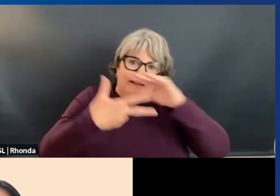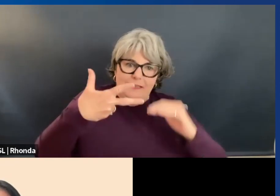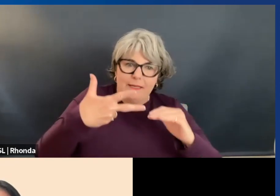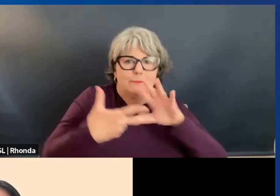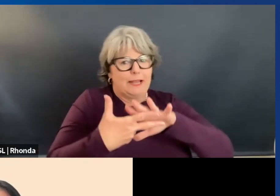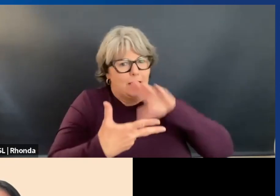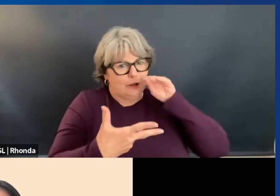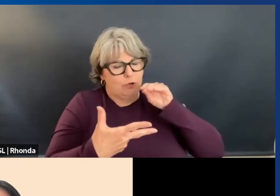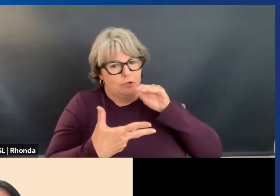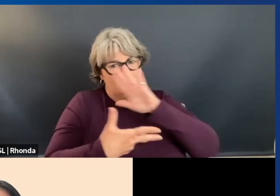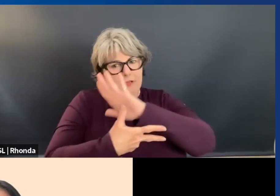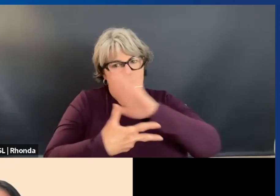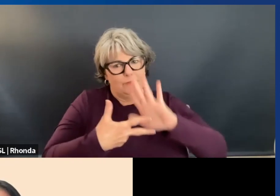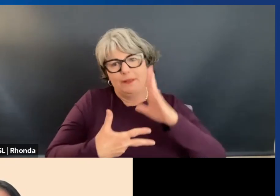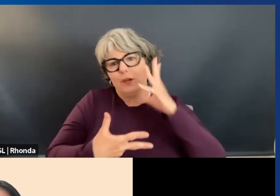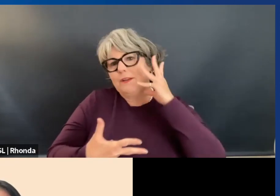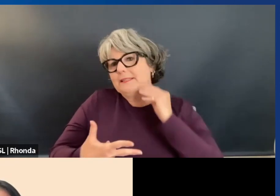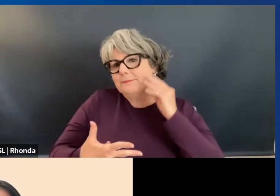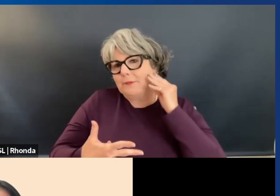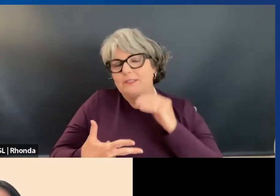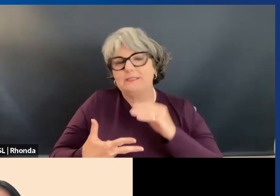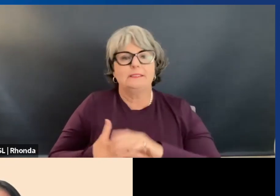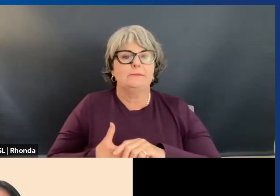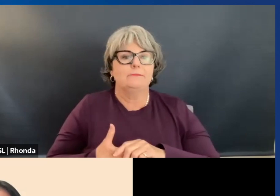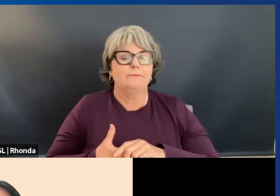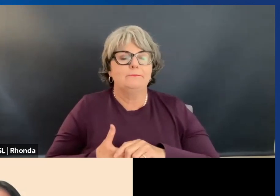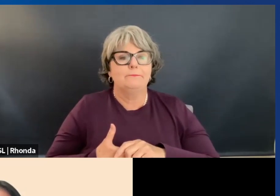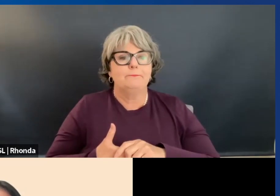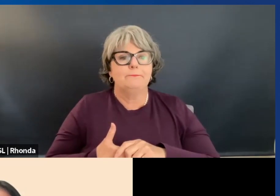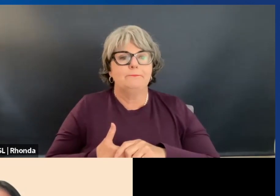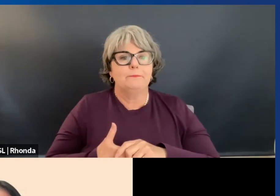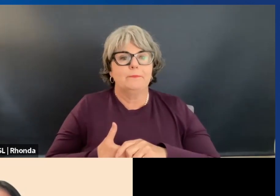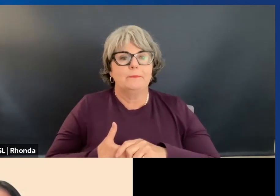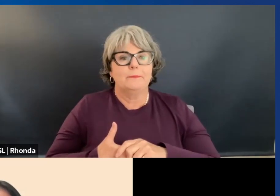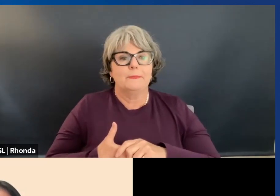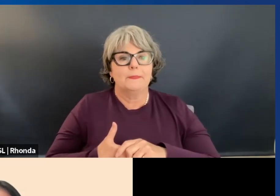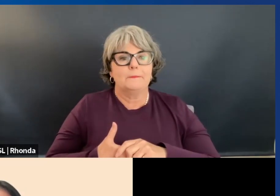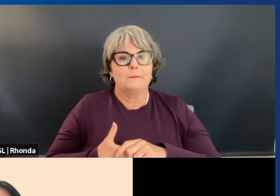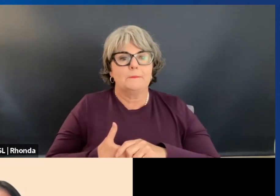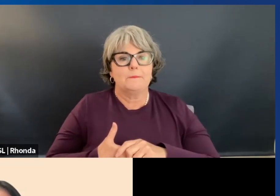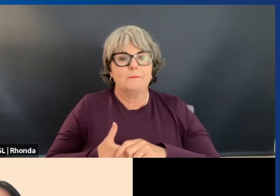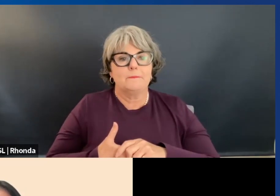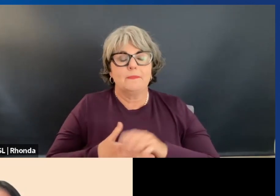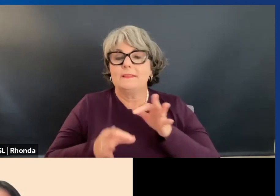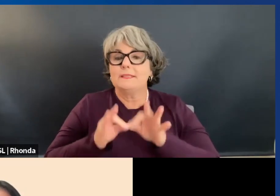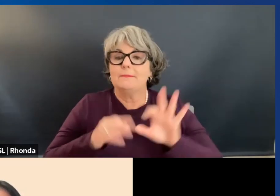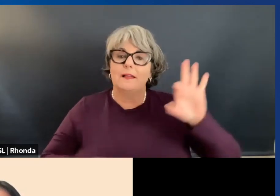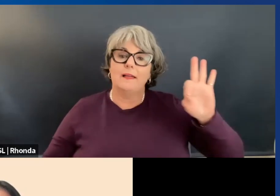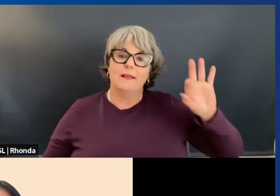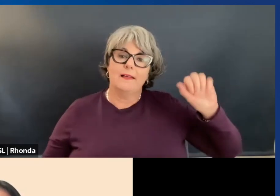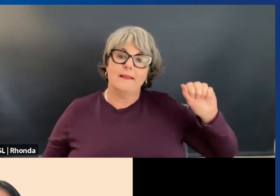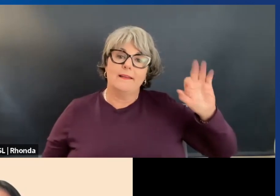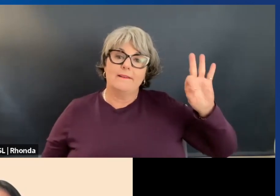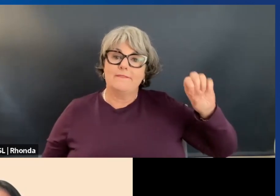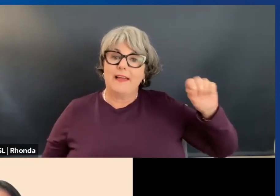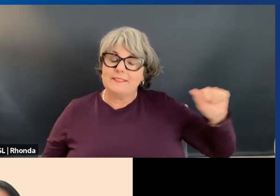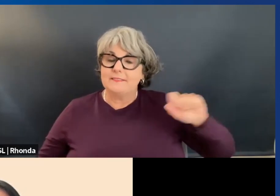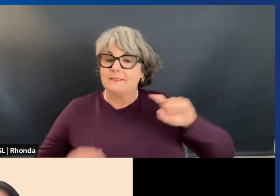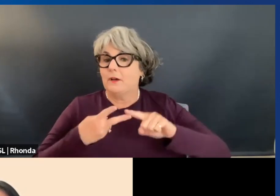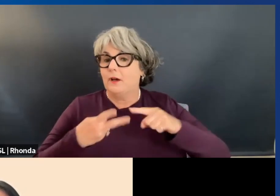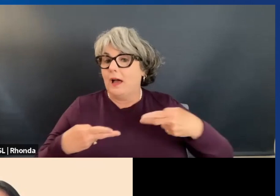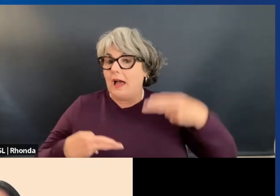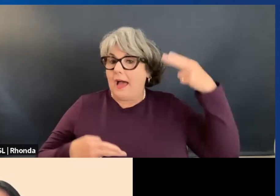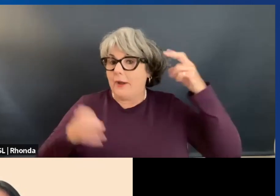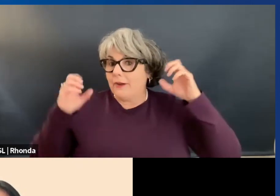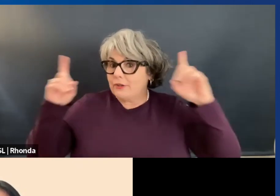learn from their experience. You know, when we talk about simplifying FAFSA or making sure higher education